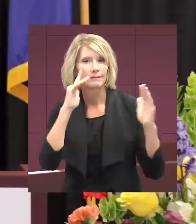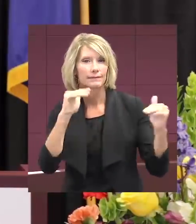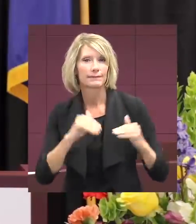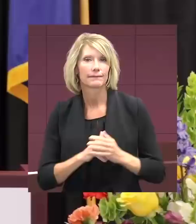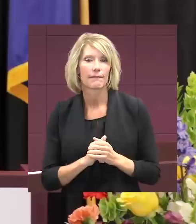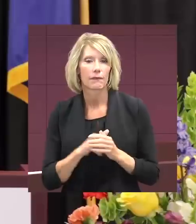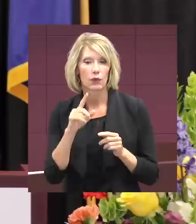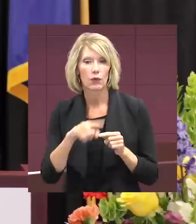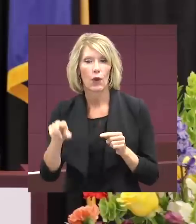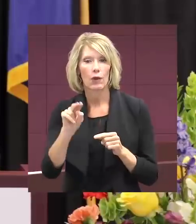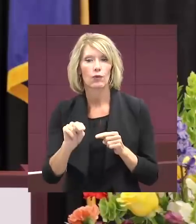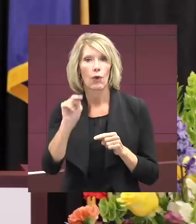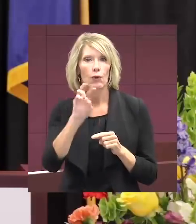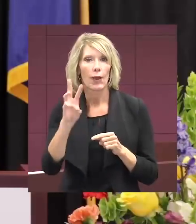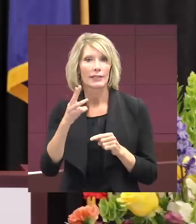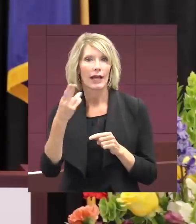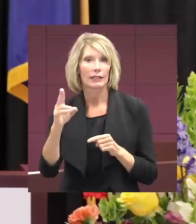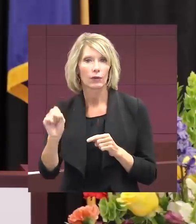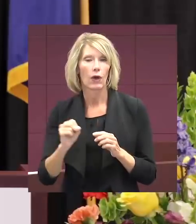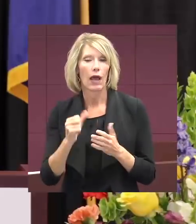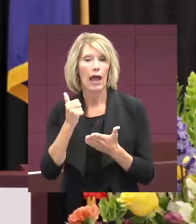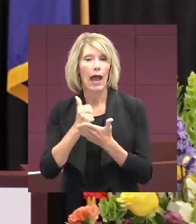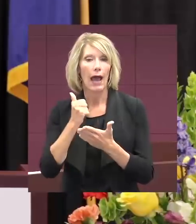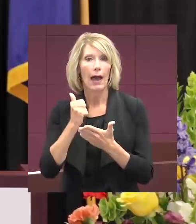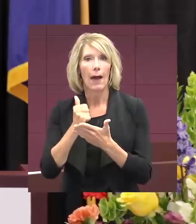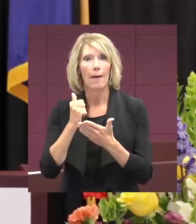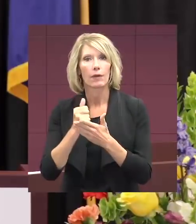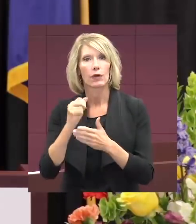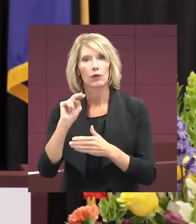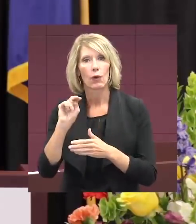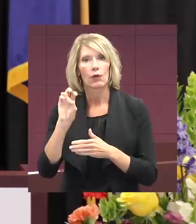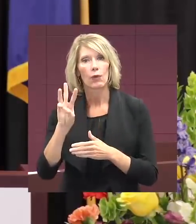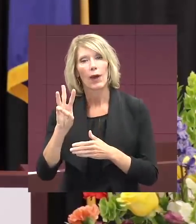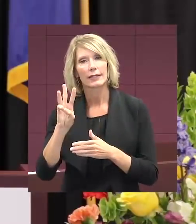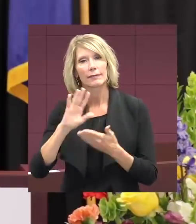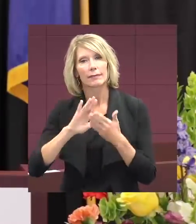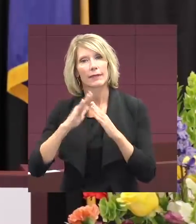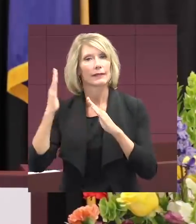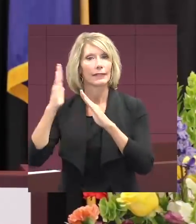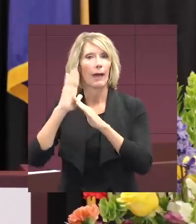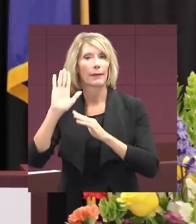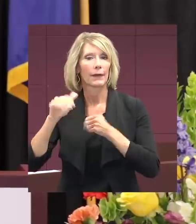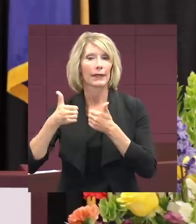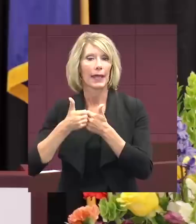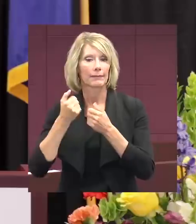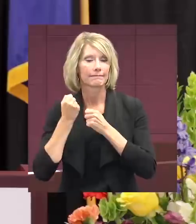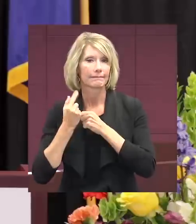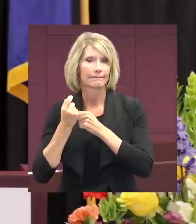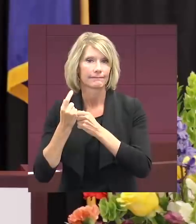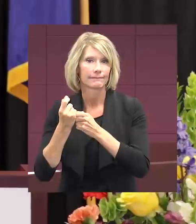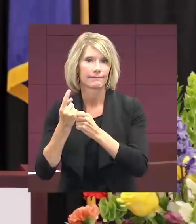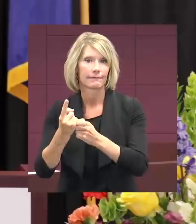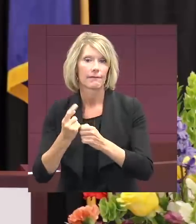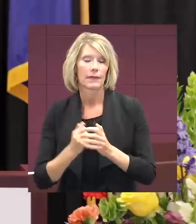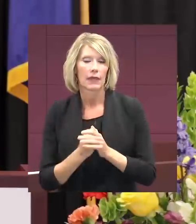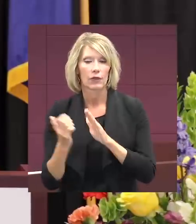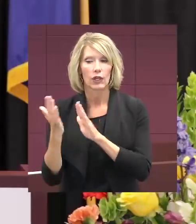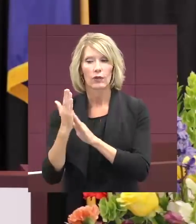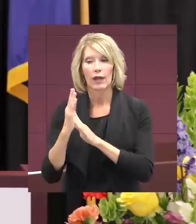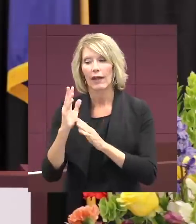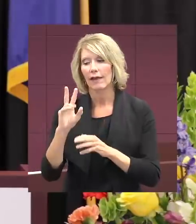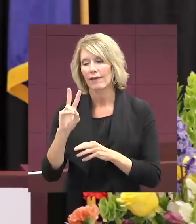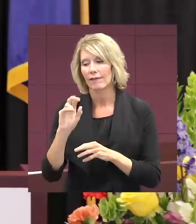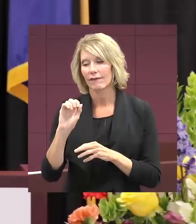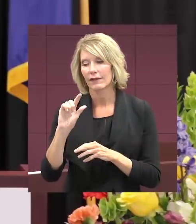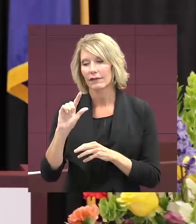High get to the top of their game year in and year out. We want to congratulate our valedictorian, Gwen